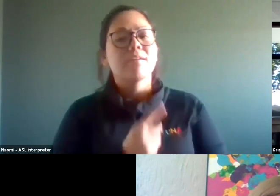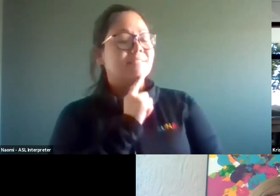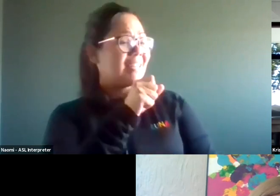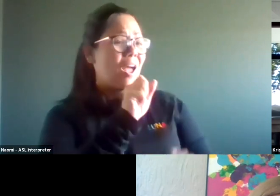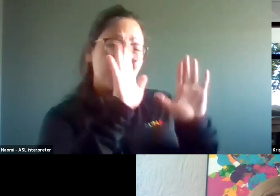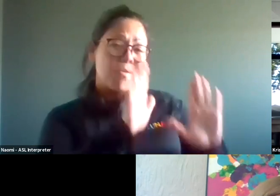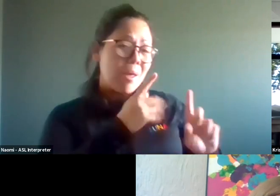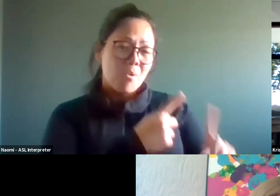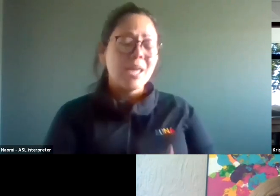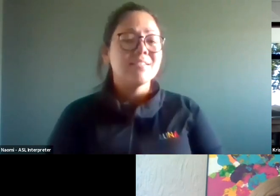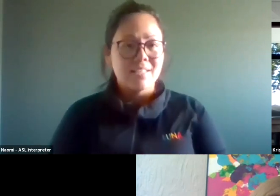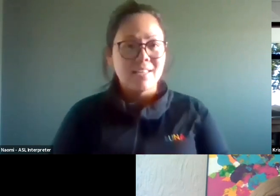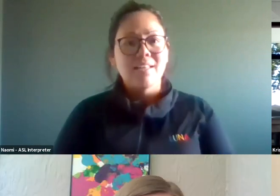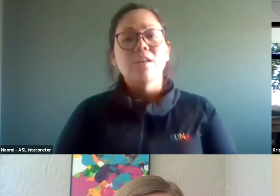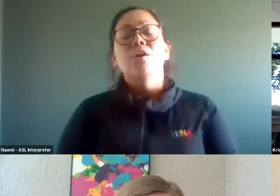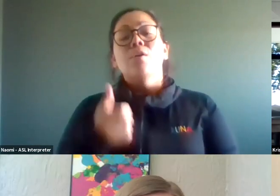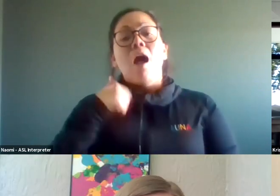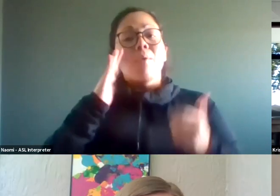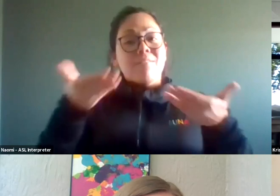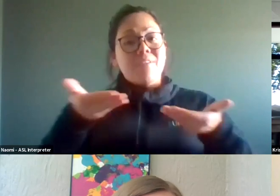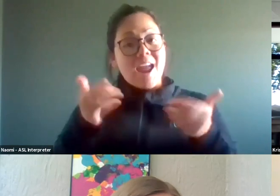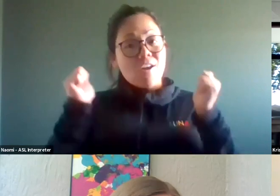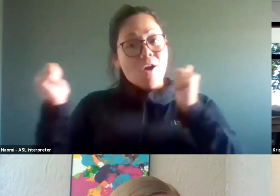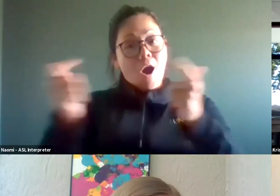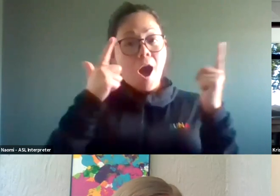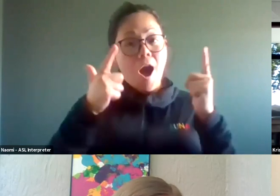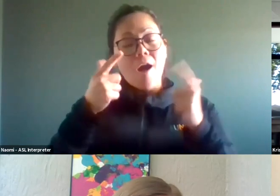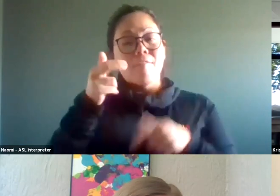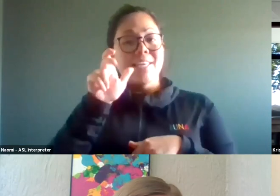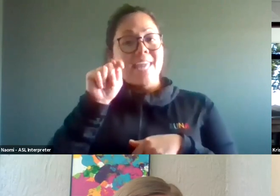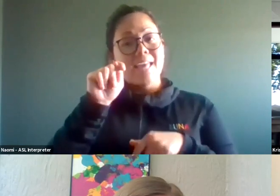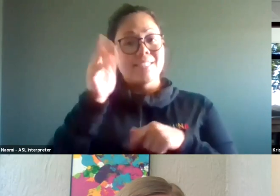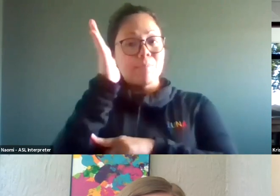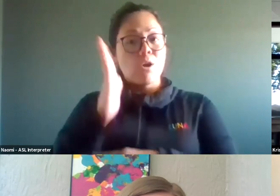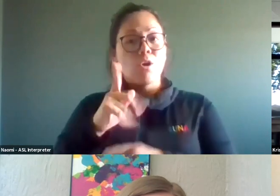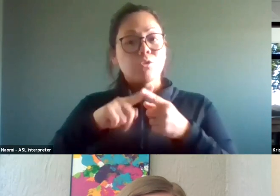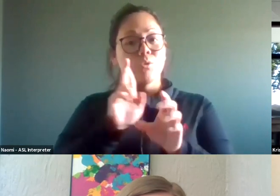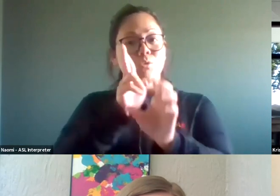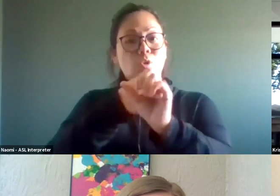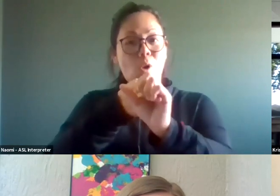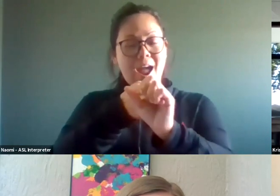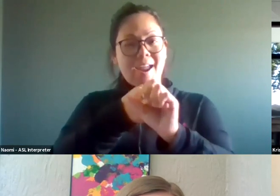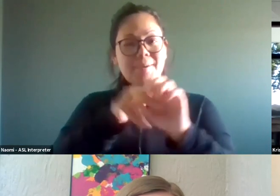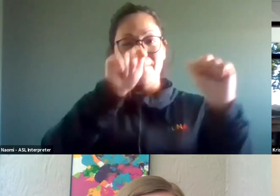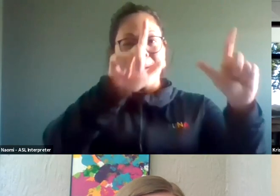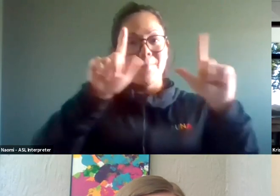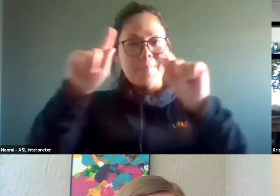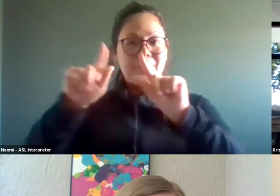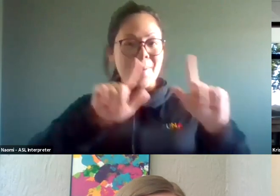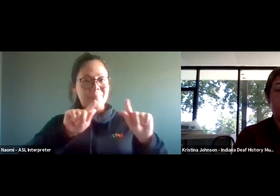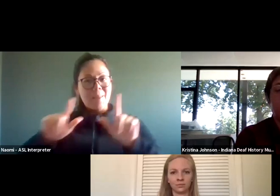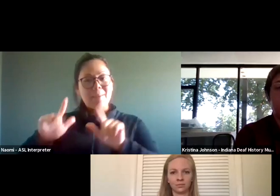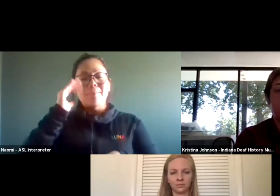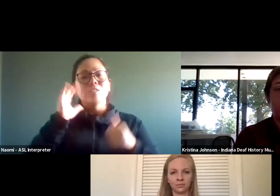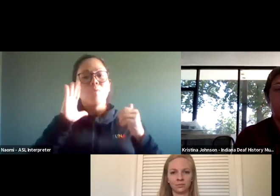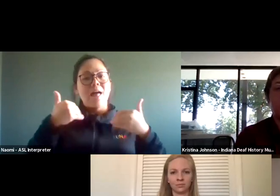great points. I'm going to invite everyone, all of our guest speakers to join us on the screen again, because we're going to